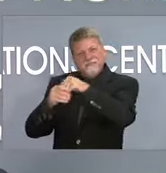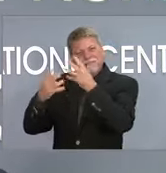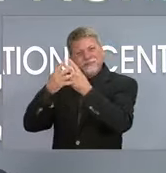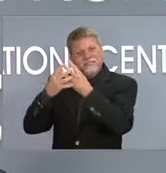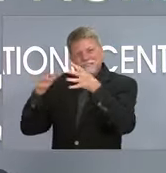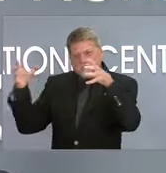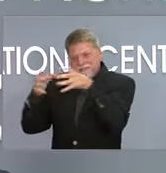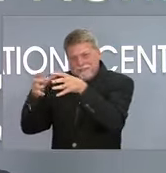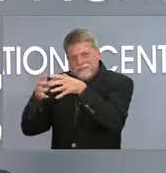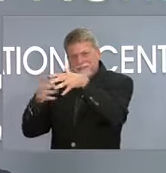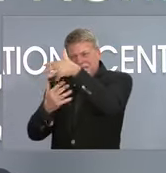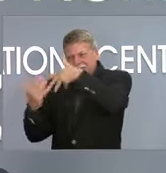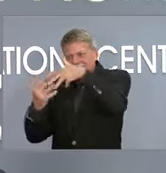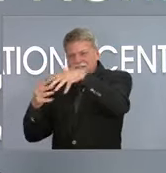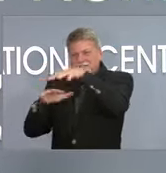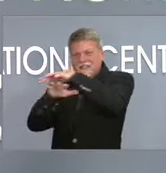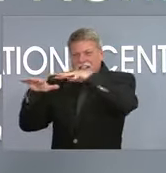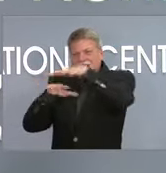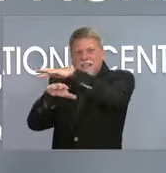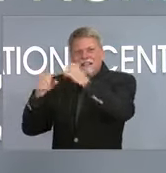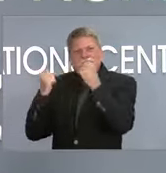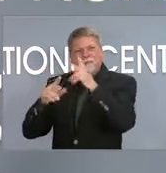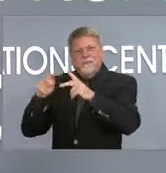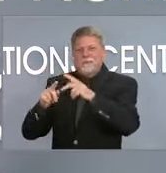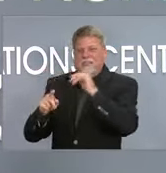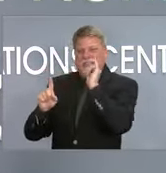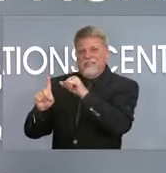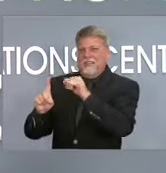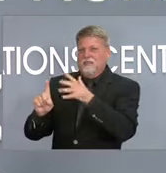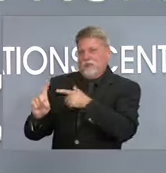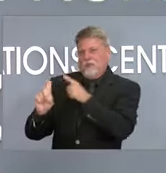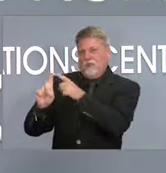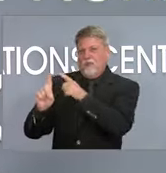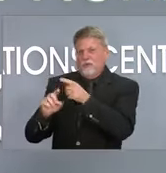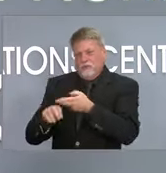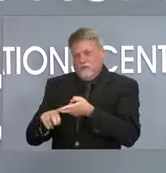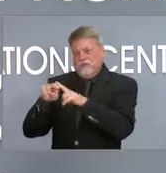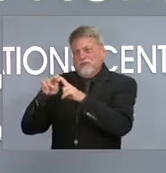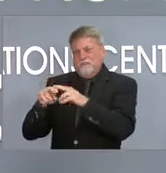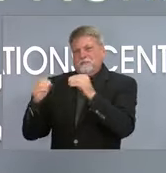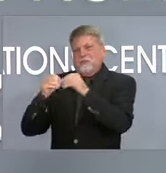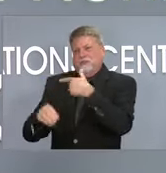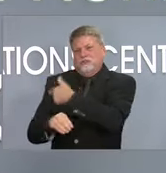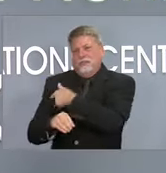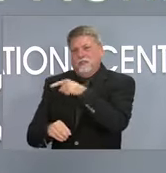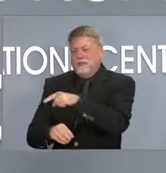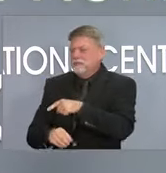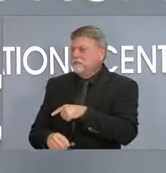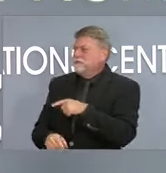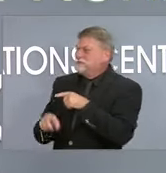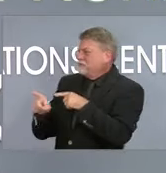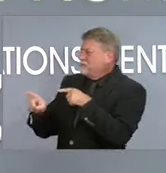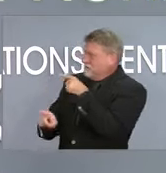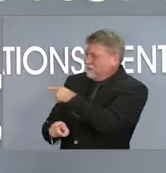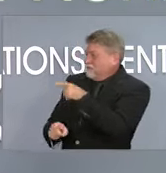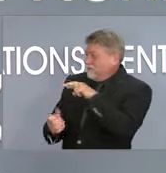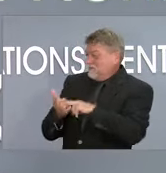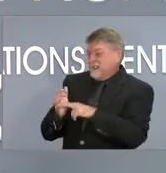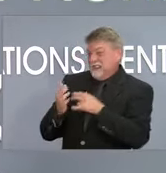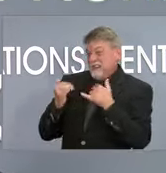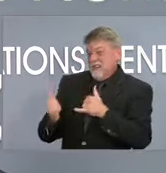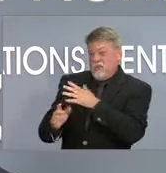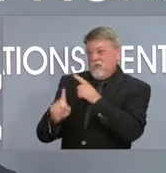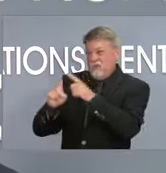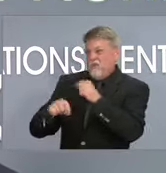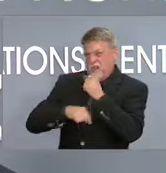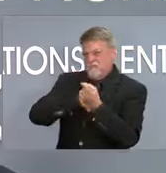there. So we really want to work on those percentages. So and it's more on incentives versus discipline at this point with those